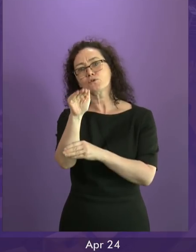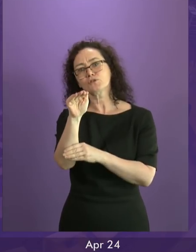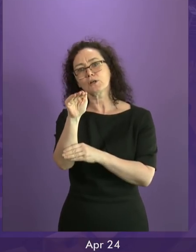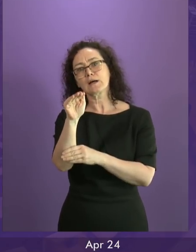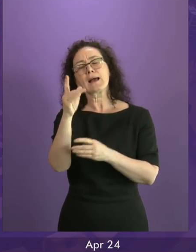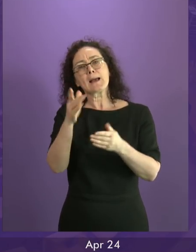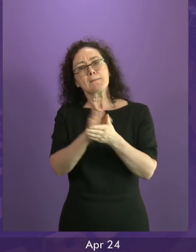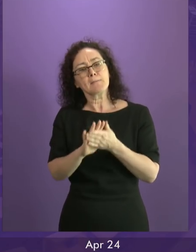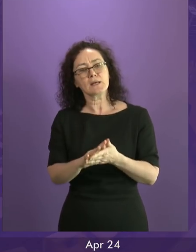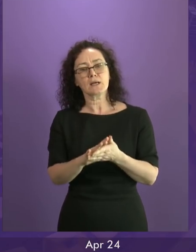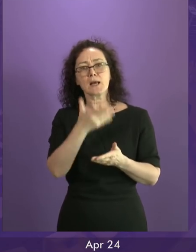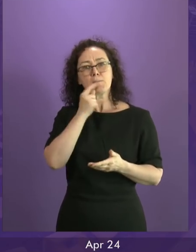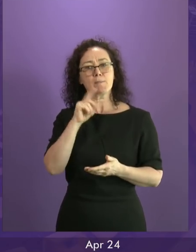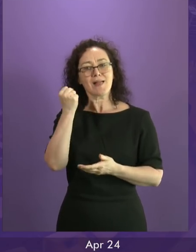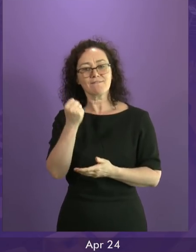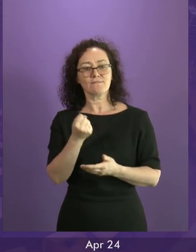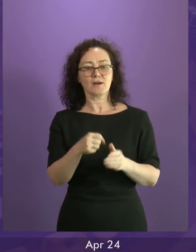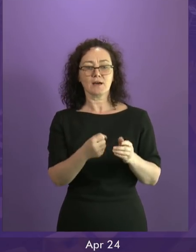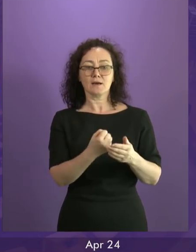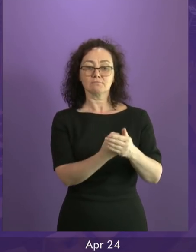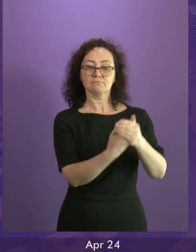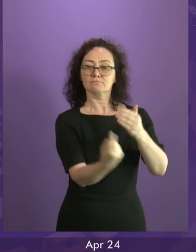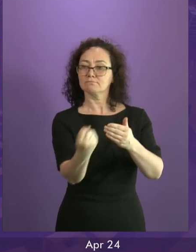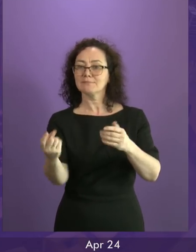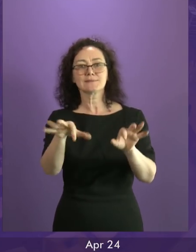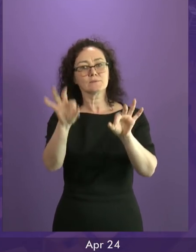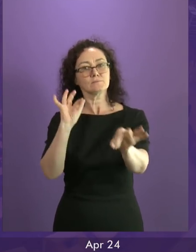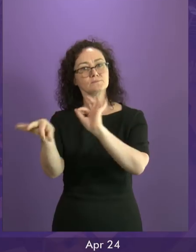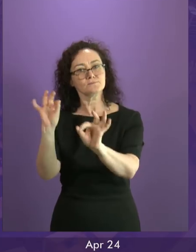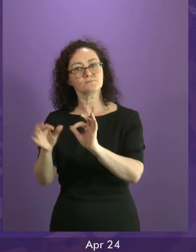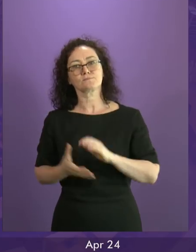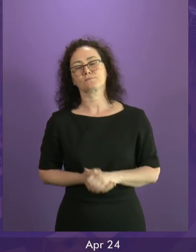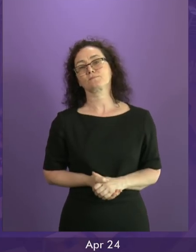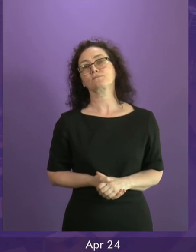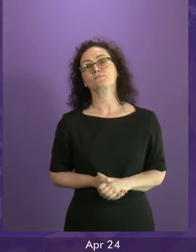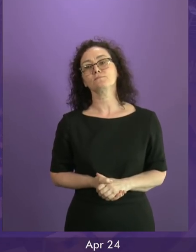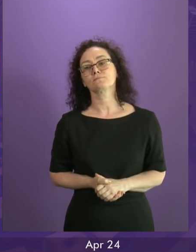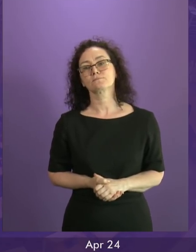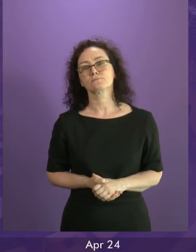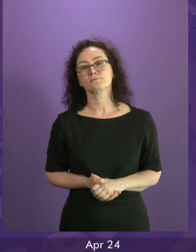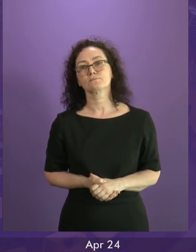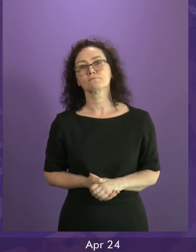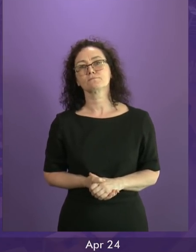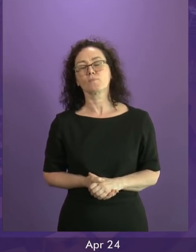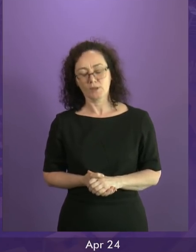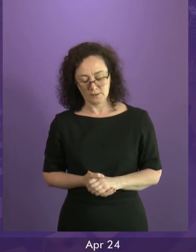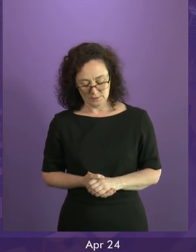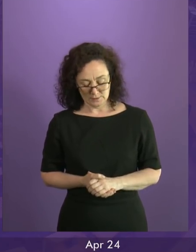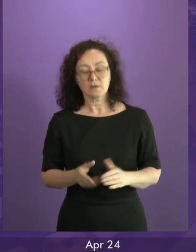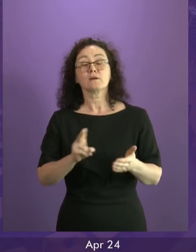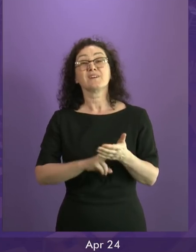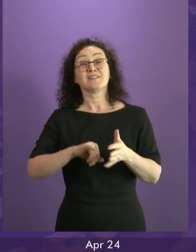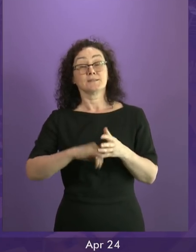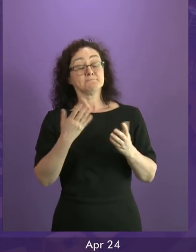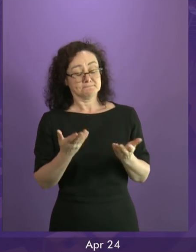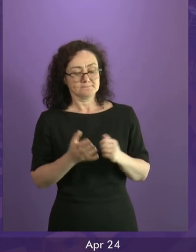persuasion would do in such circumstances? First Minister. I think it is incumbent on any government to act in a